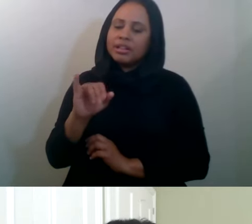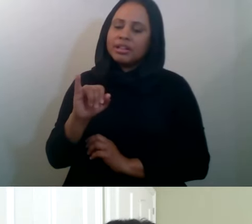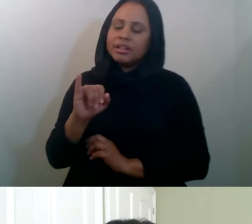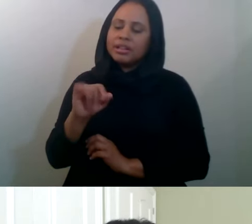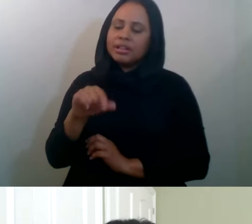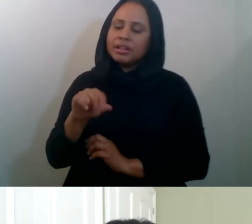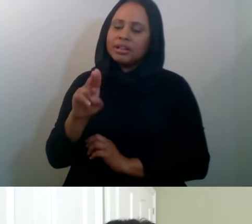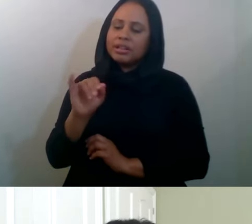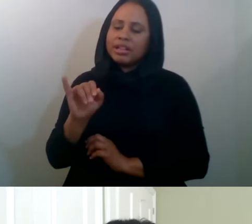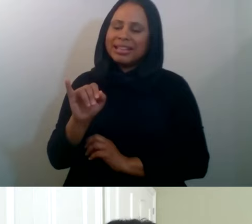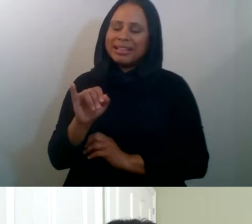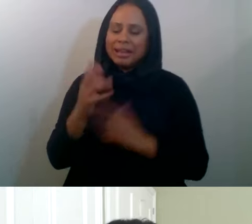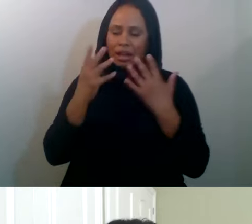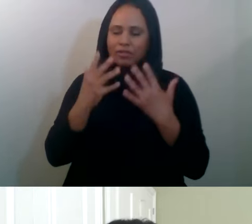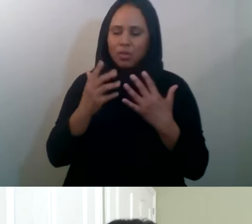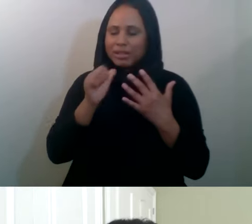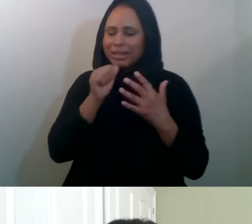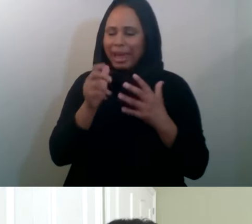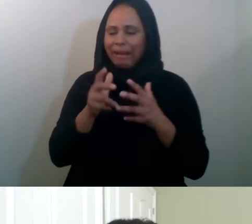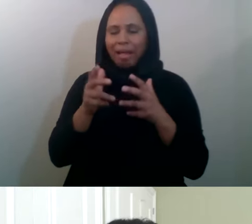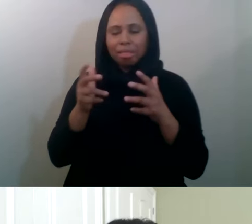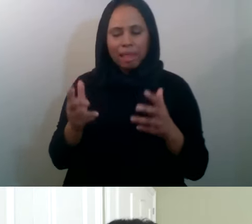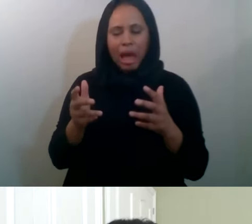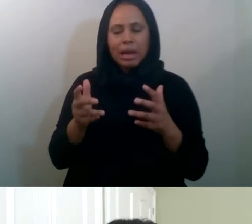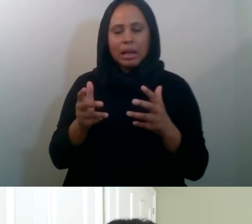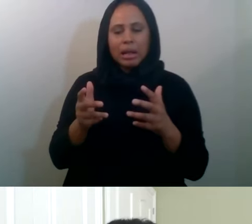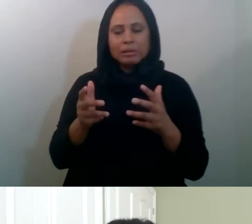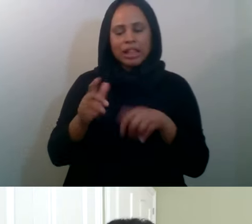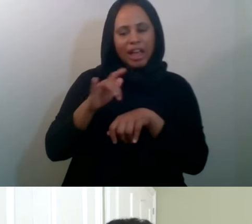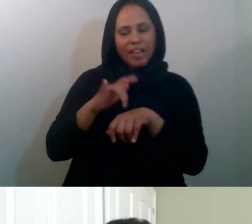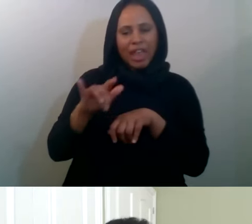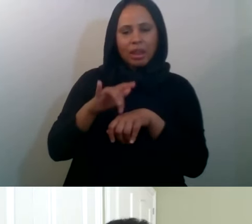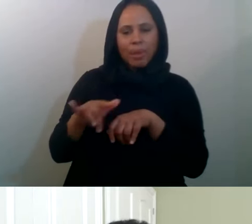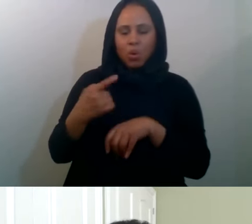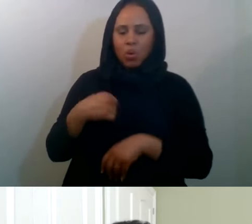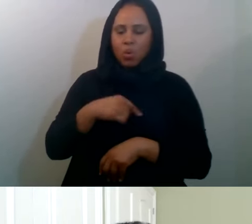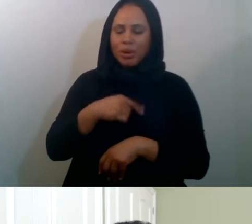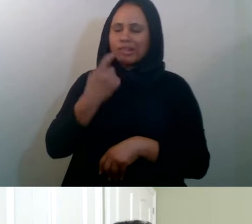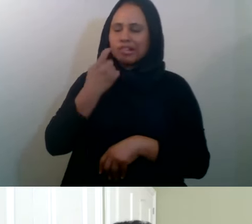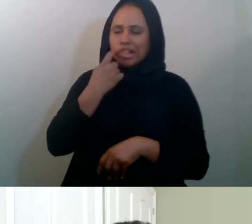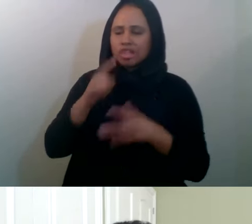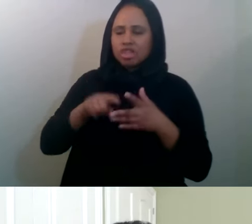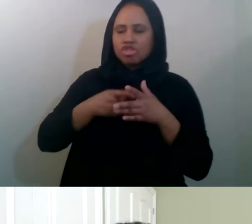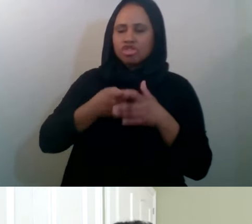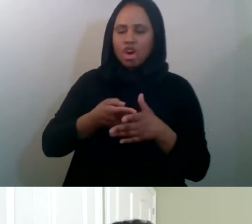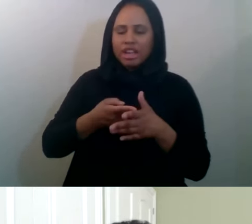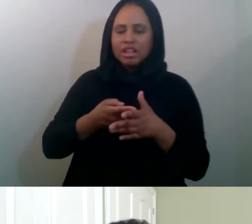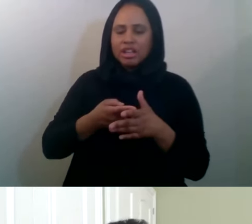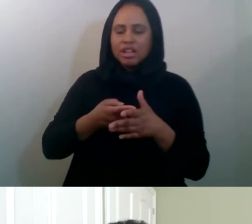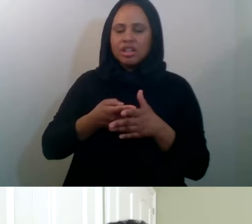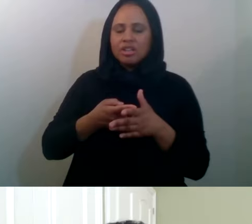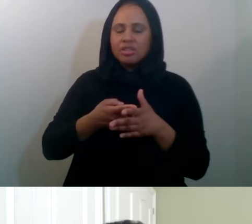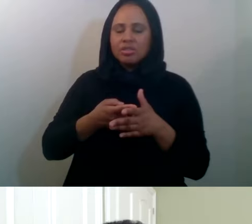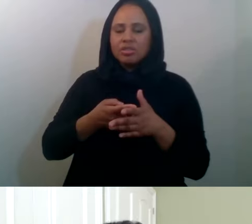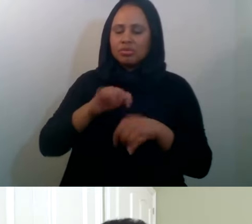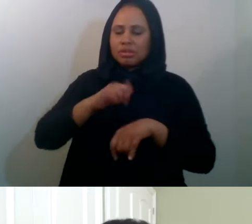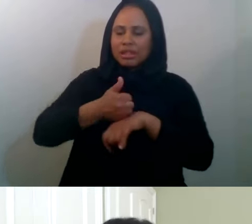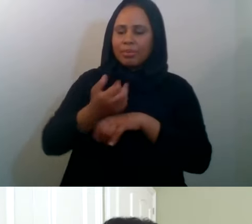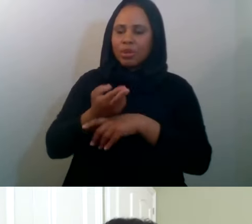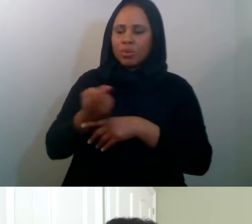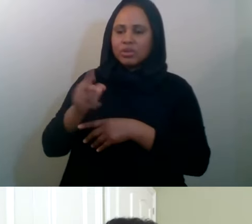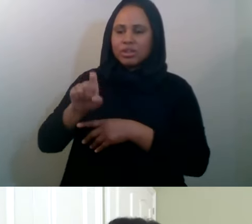much yet around the space. mean, we're just starting to put together the research that's needed to better understand the Muslim